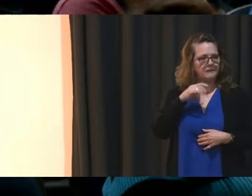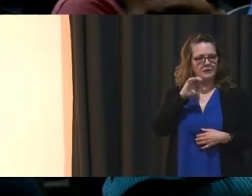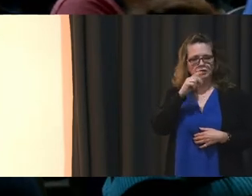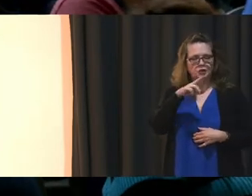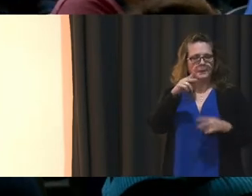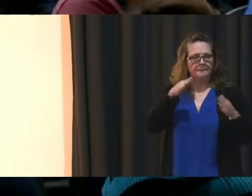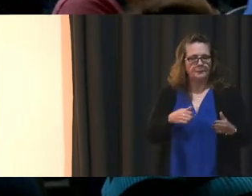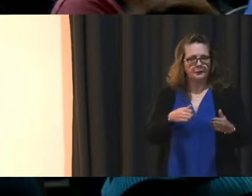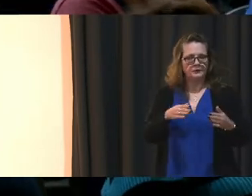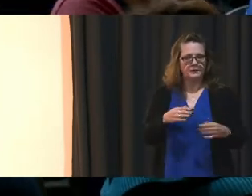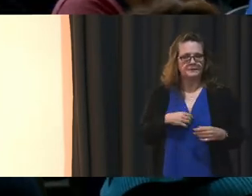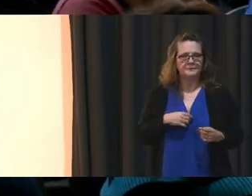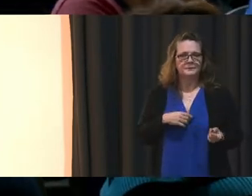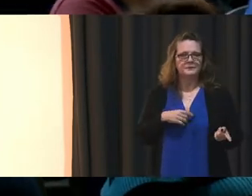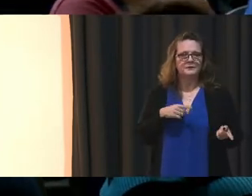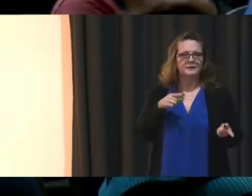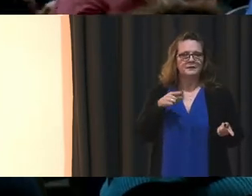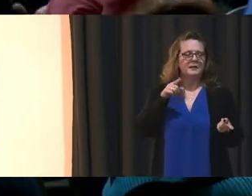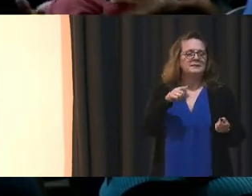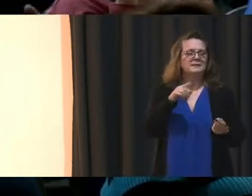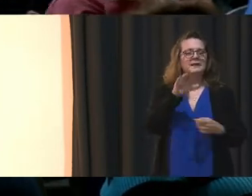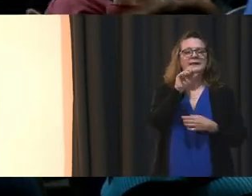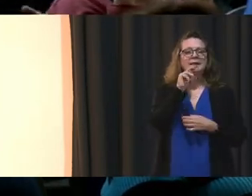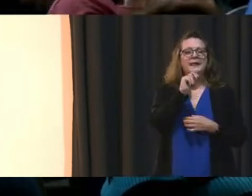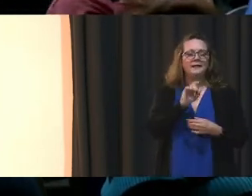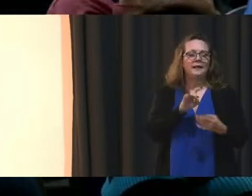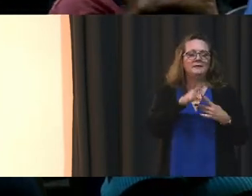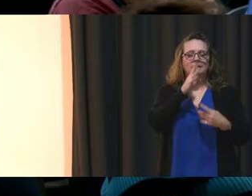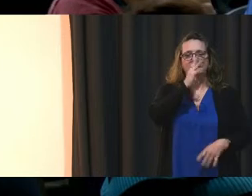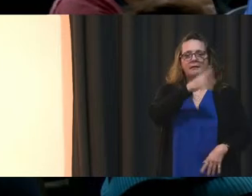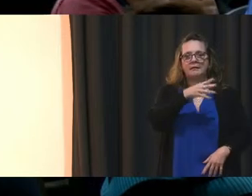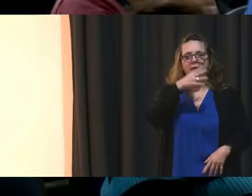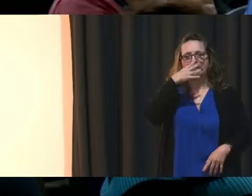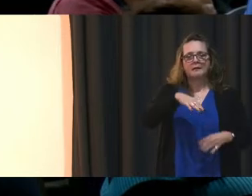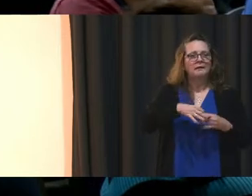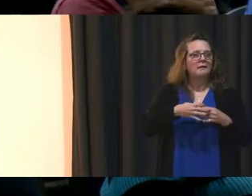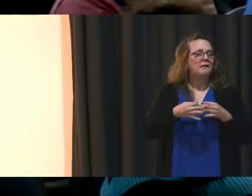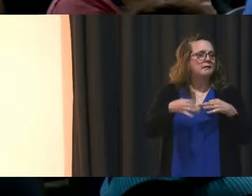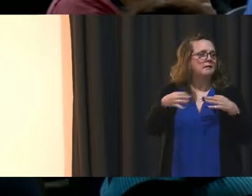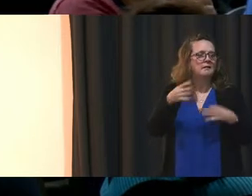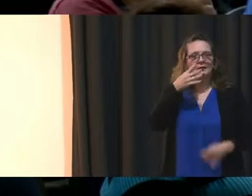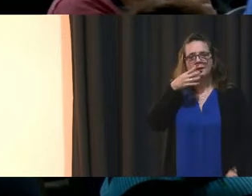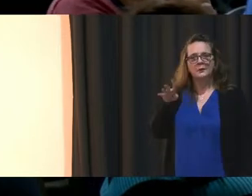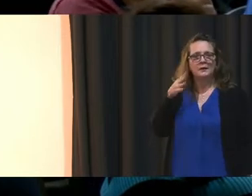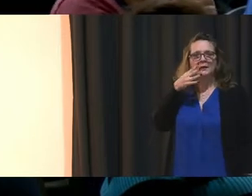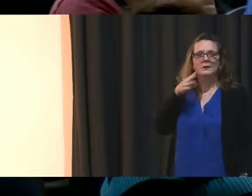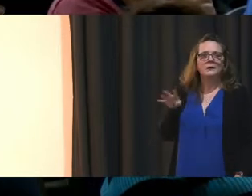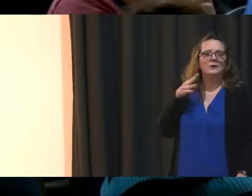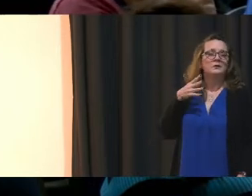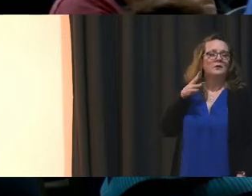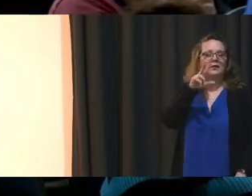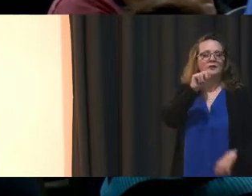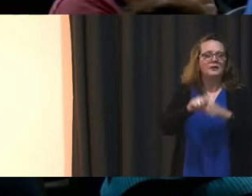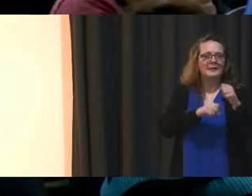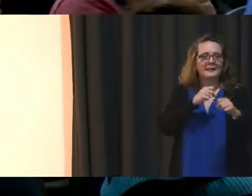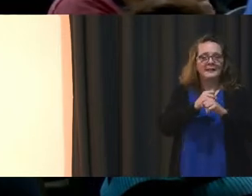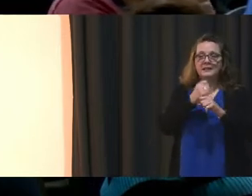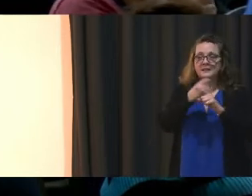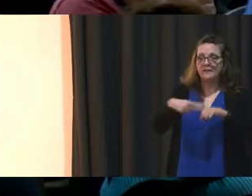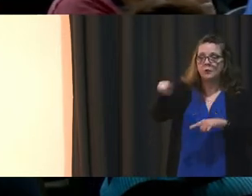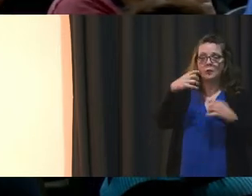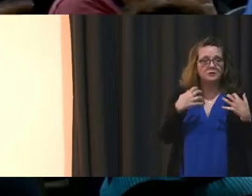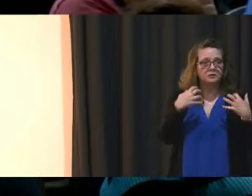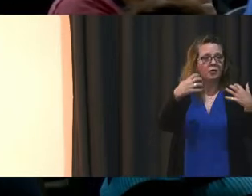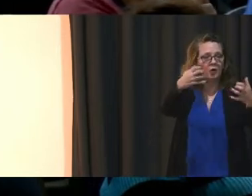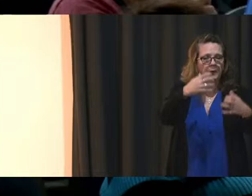I have watched them kick this can down the road for 30 years. To everyone in this audience, I need you to reach